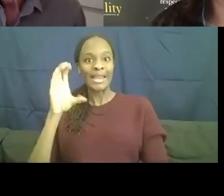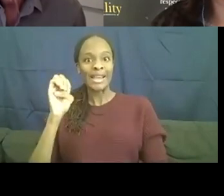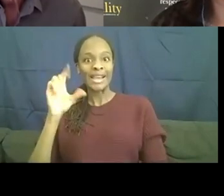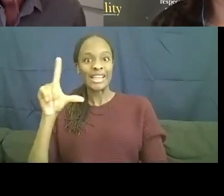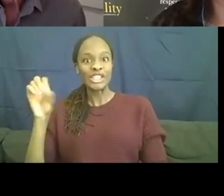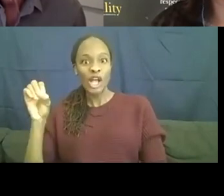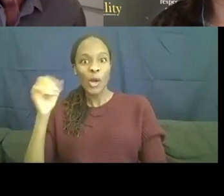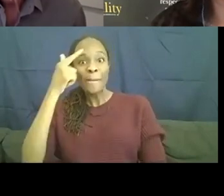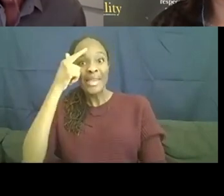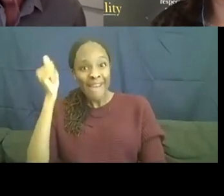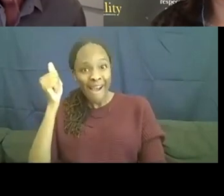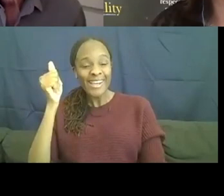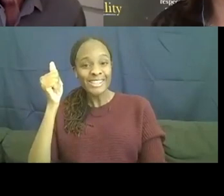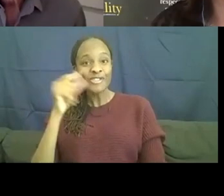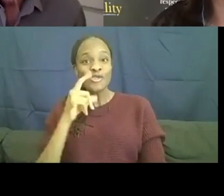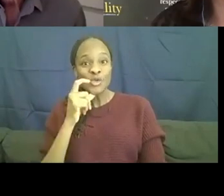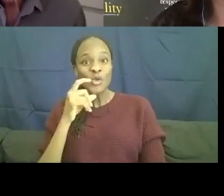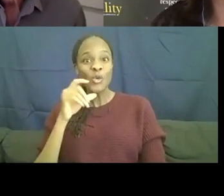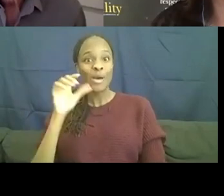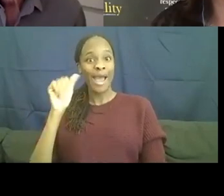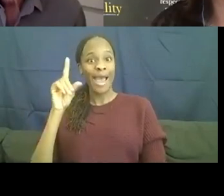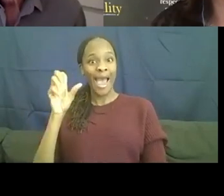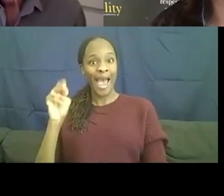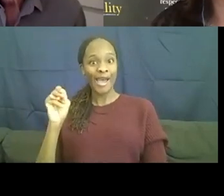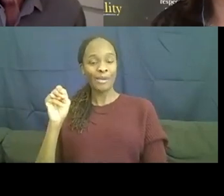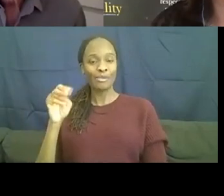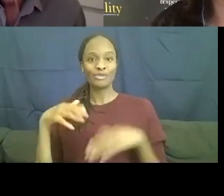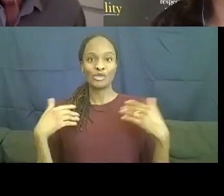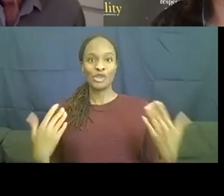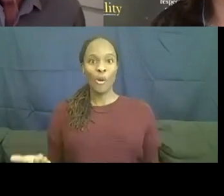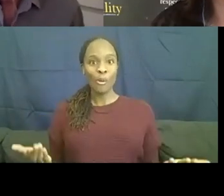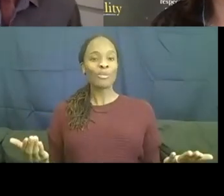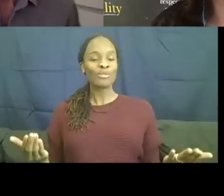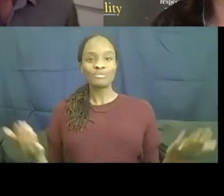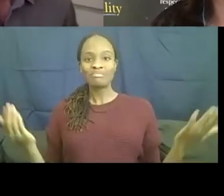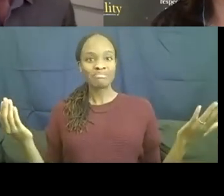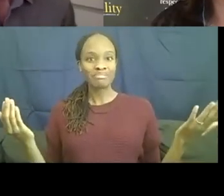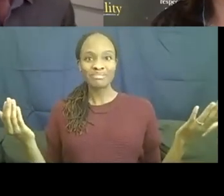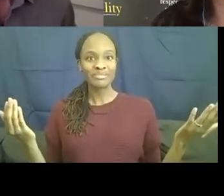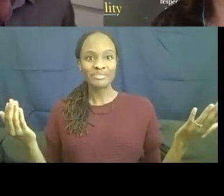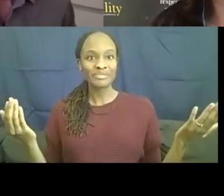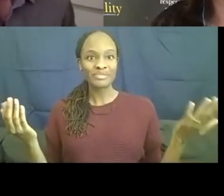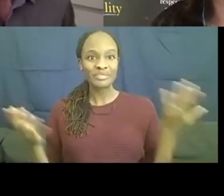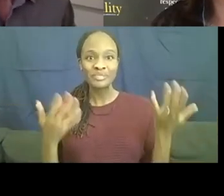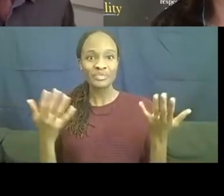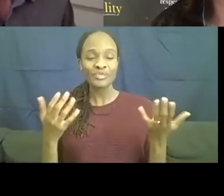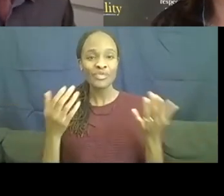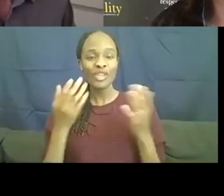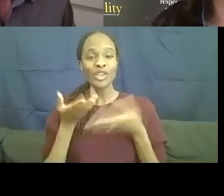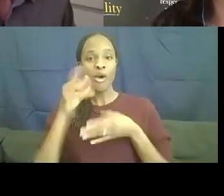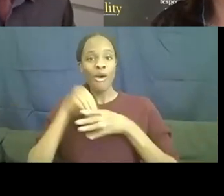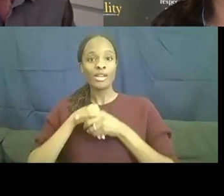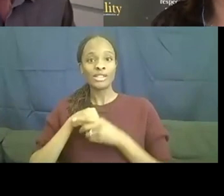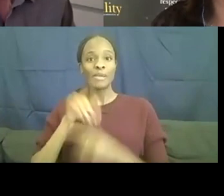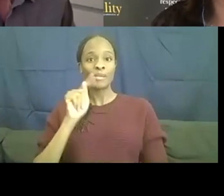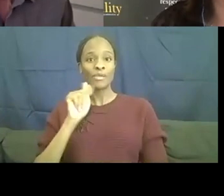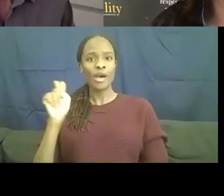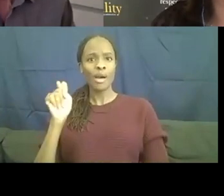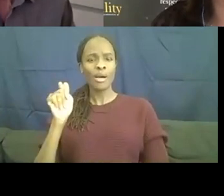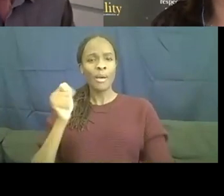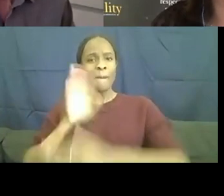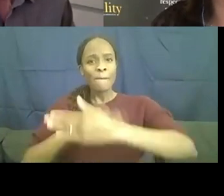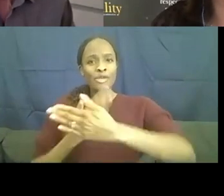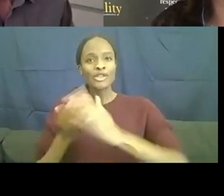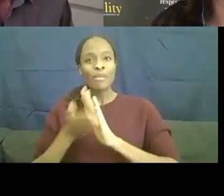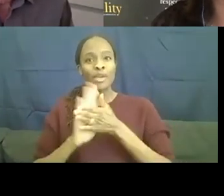And so I, I, the, the, autism musical was not only really important